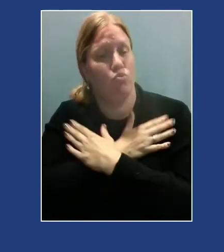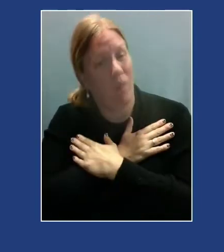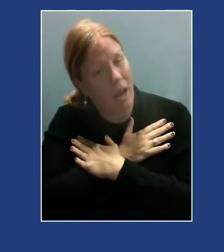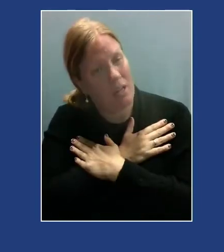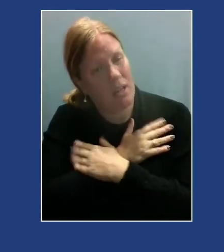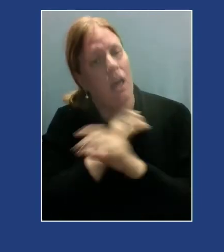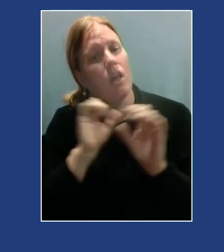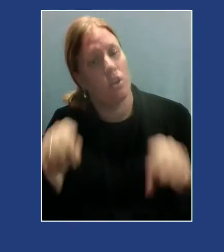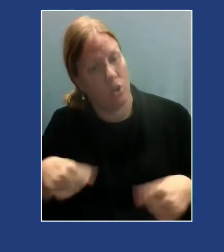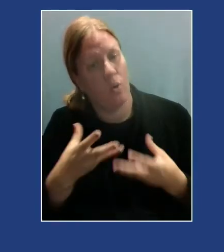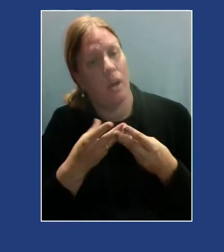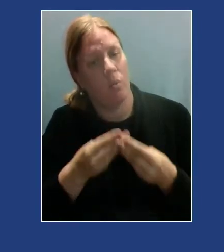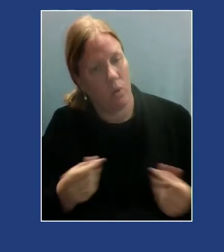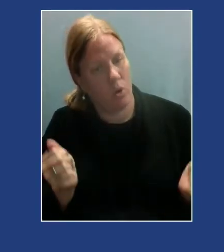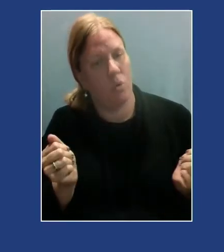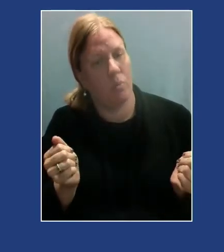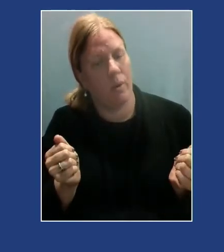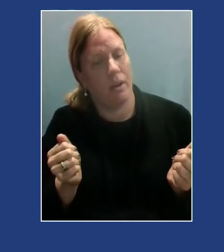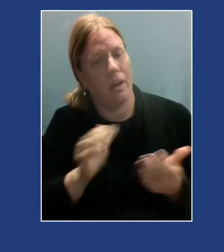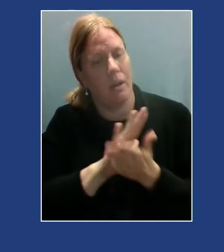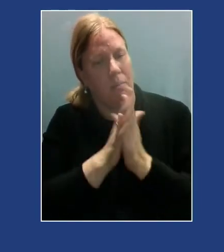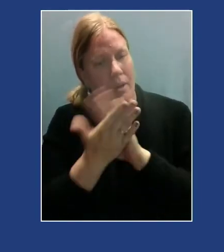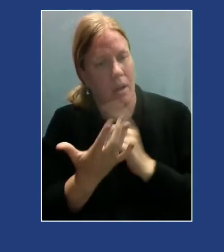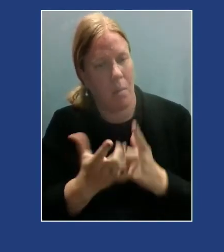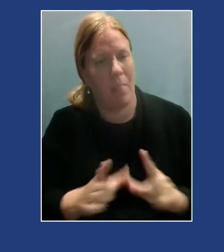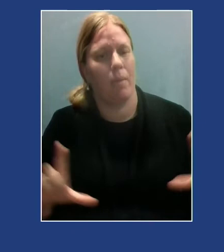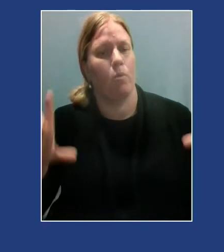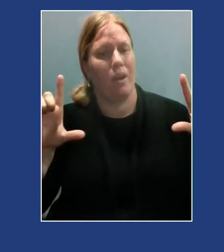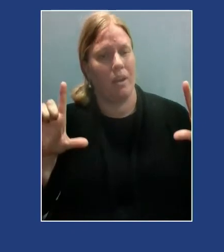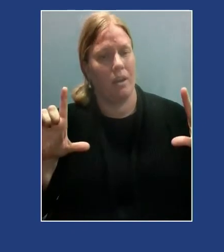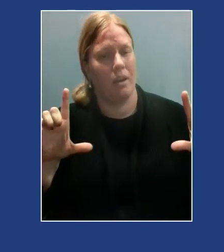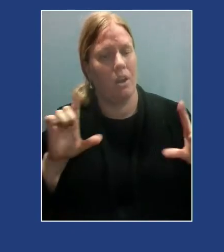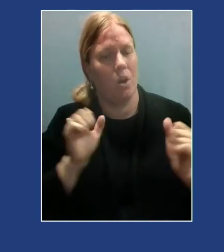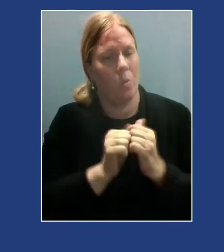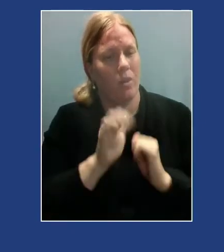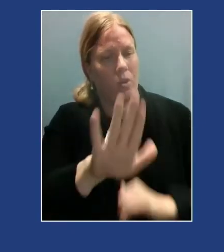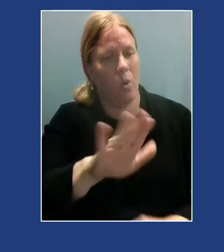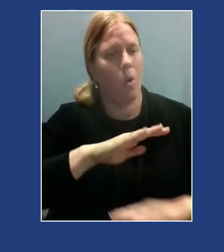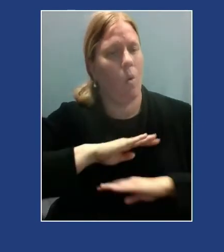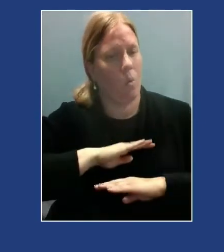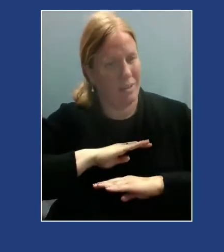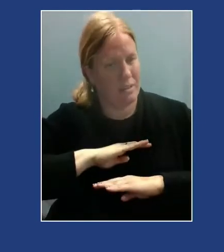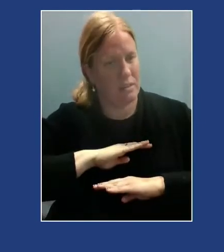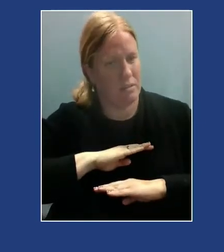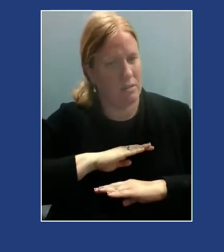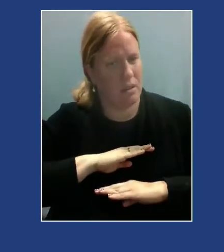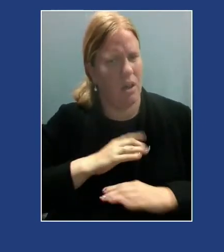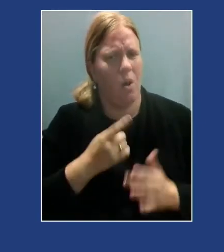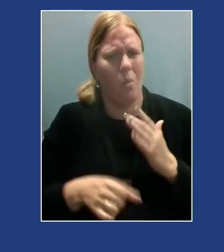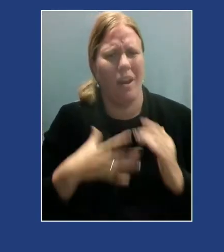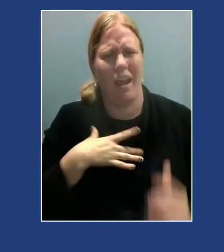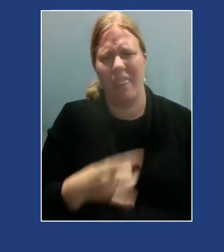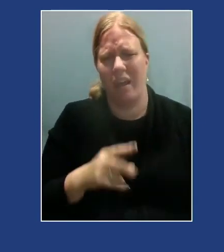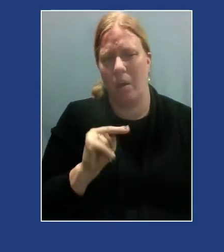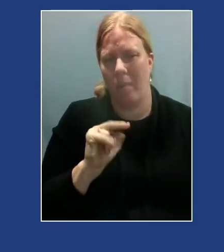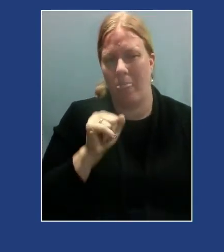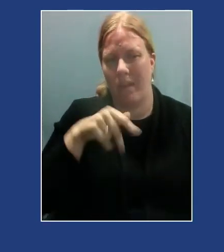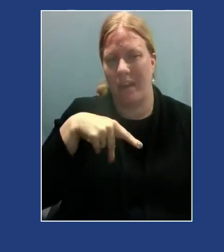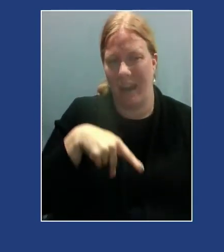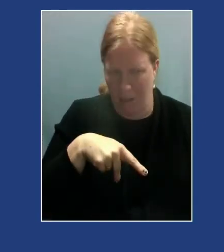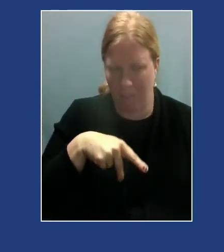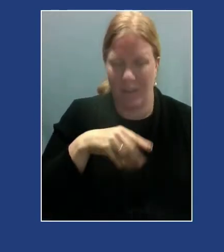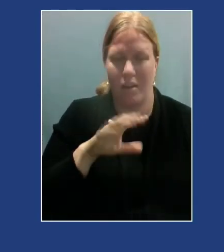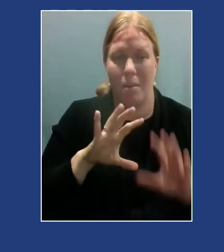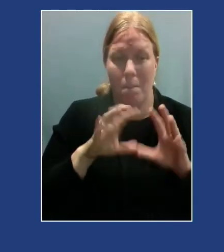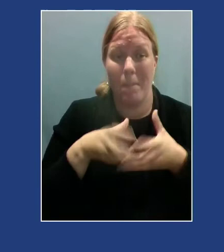recuperate and move towards liberation in your wholeness. And so one of the things that I really love about the NAP ministry is she talks about deprogramming, which